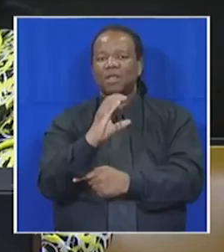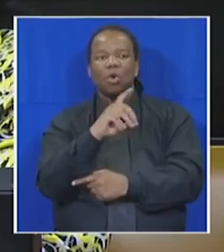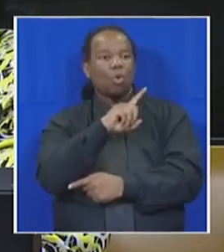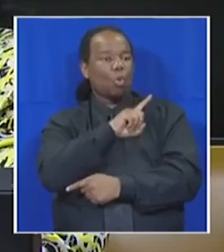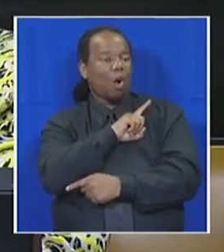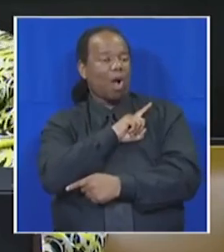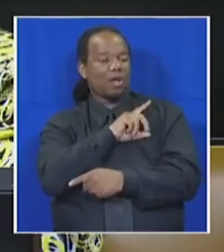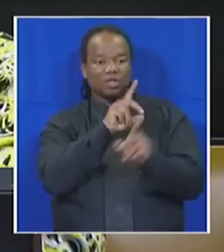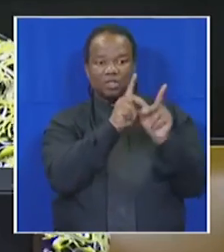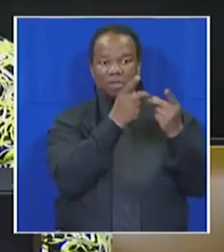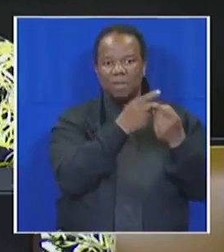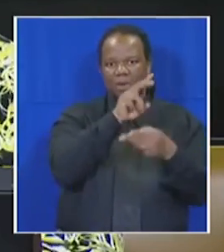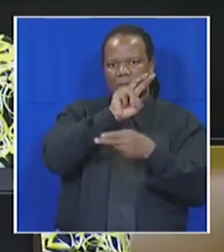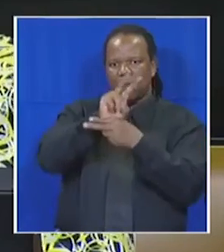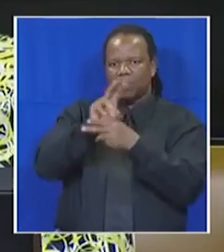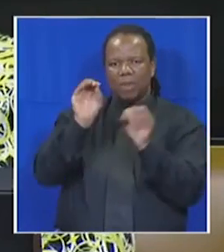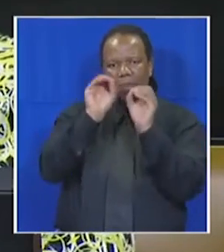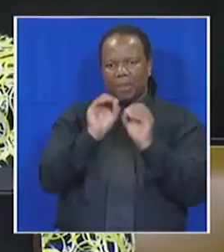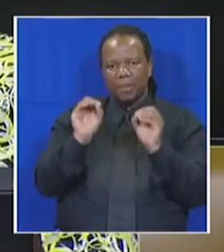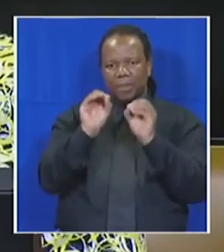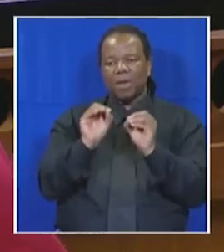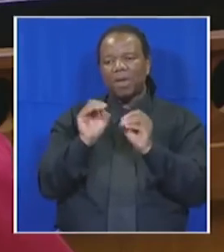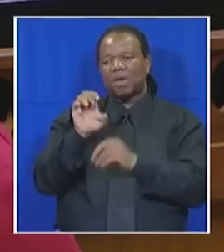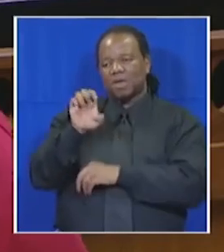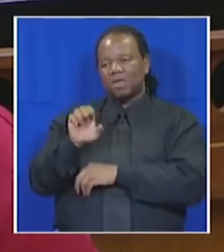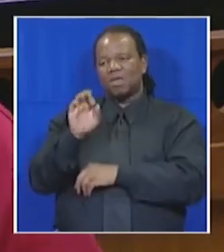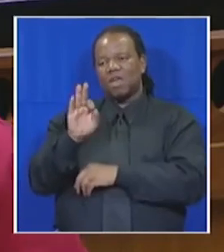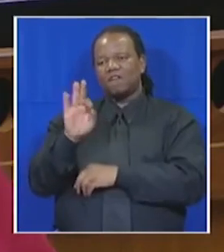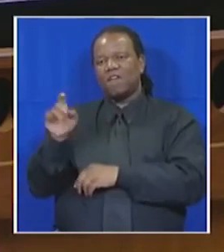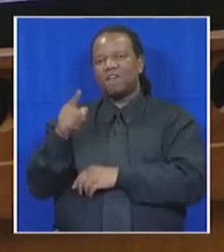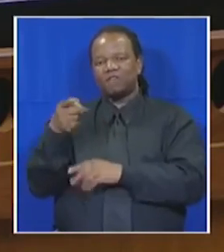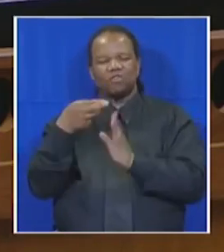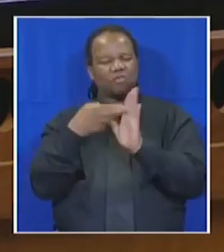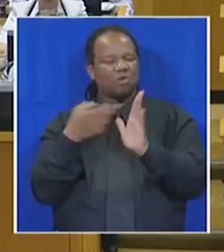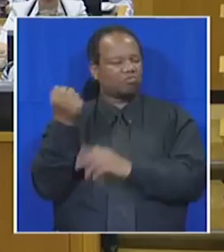this department, and for that reason the AFF rejects this report. Thank you very much.